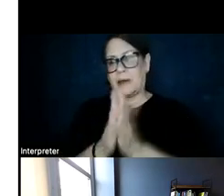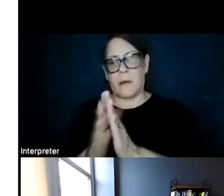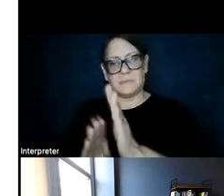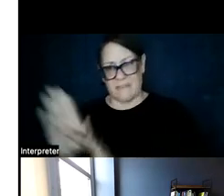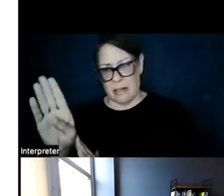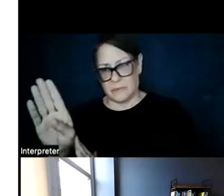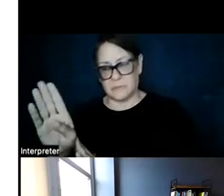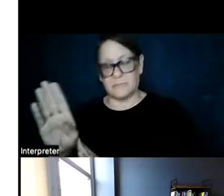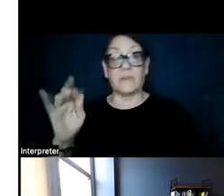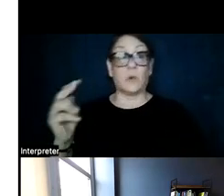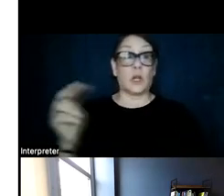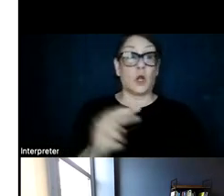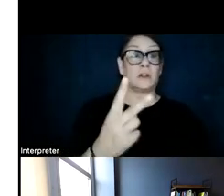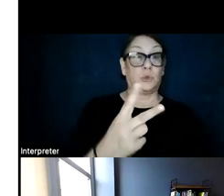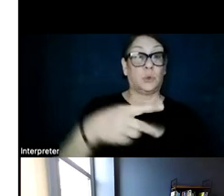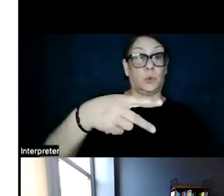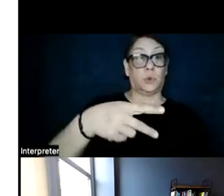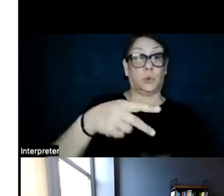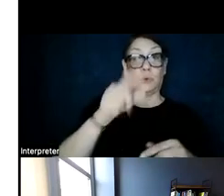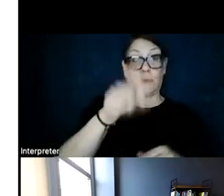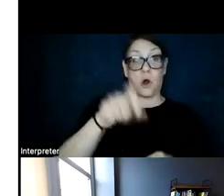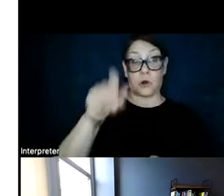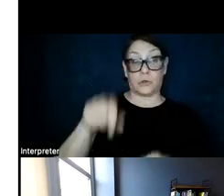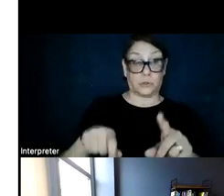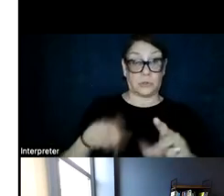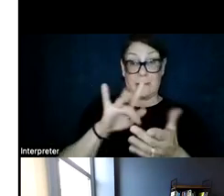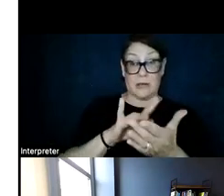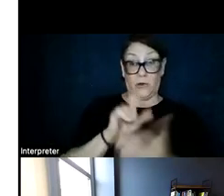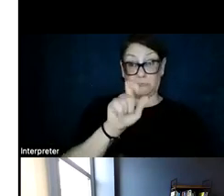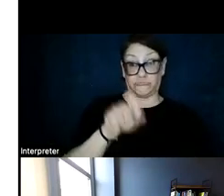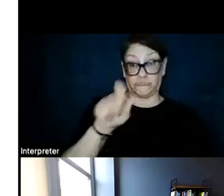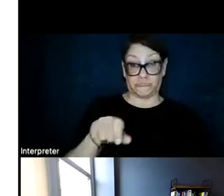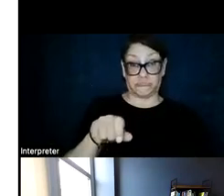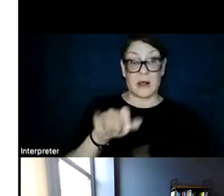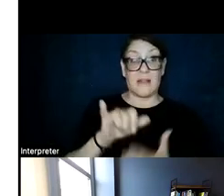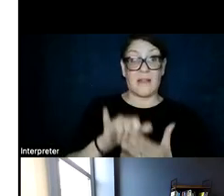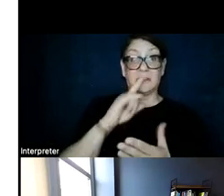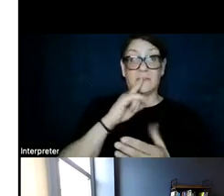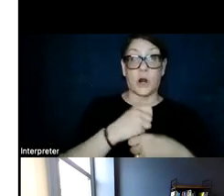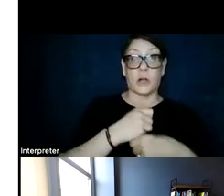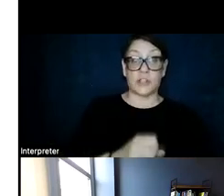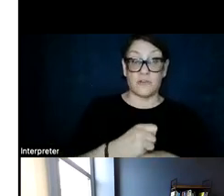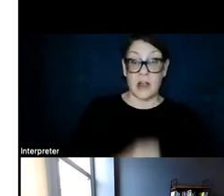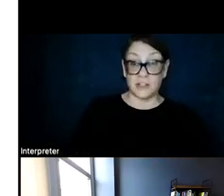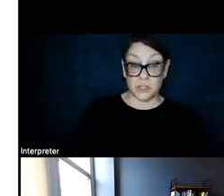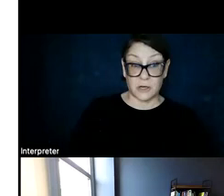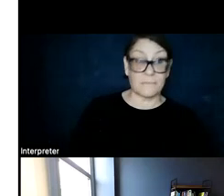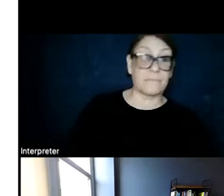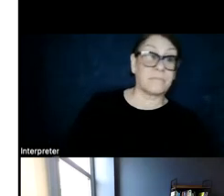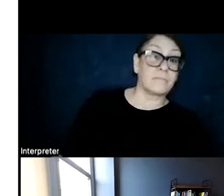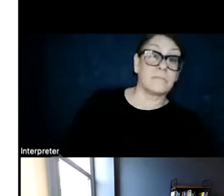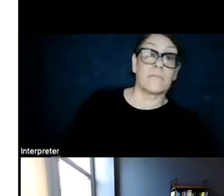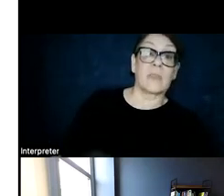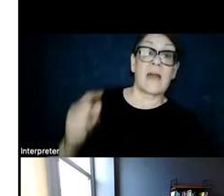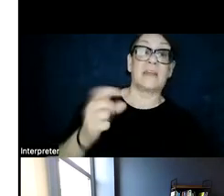just these two sets of bars here, this is for generation, this is for power lines. If we don't, and